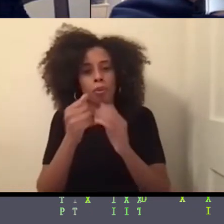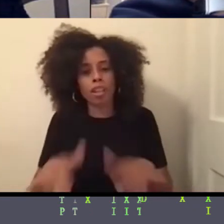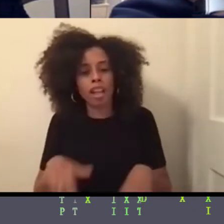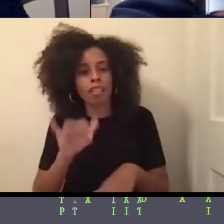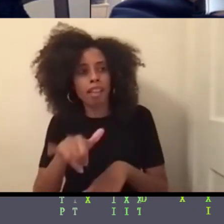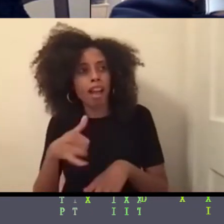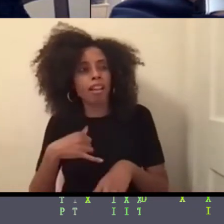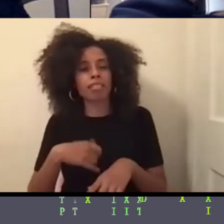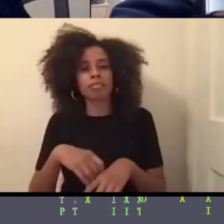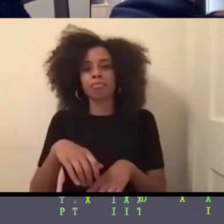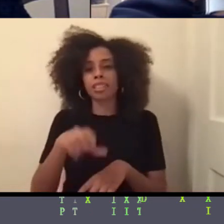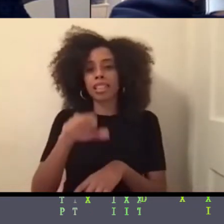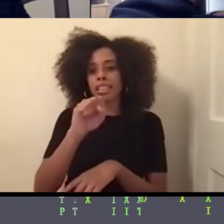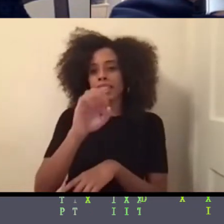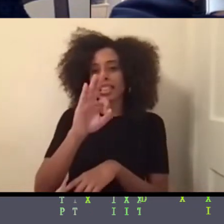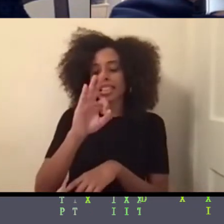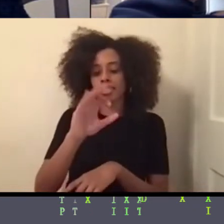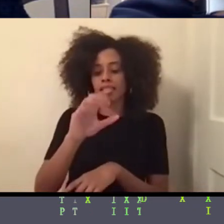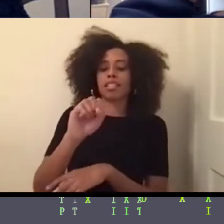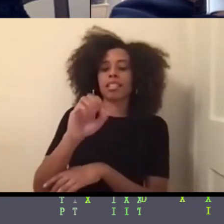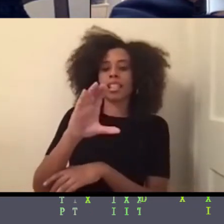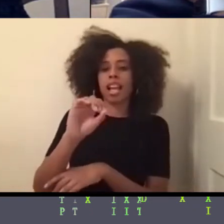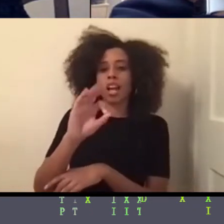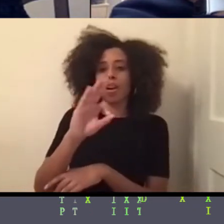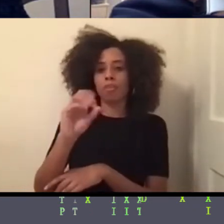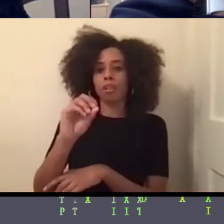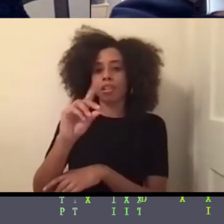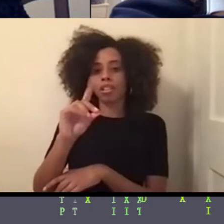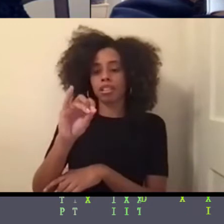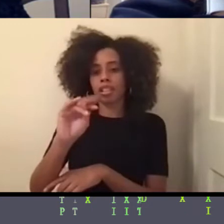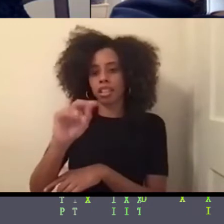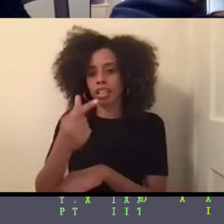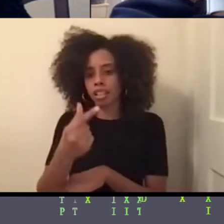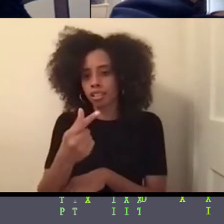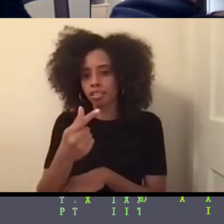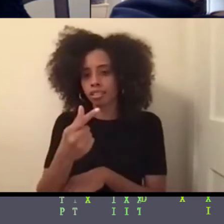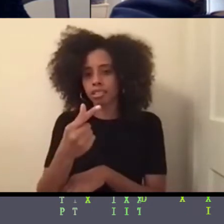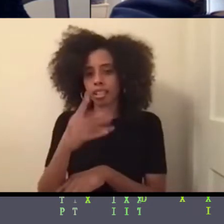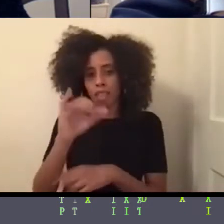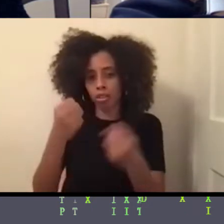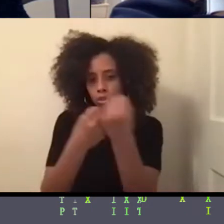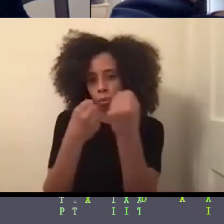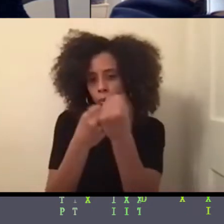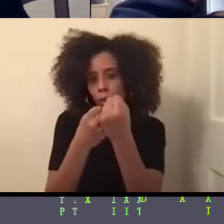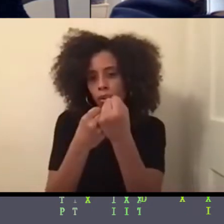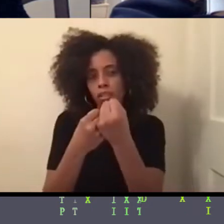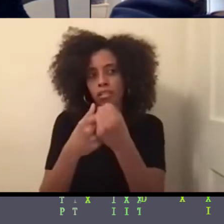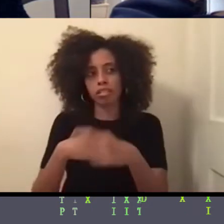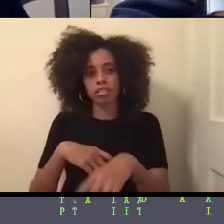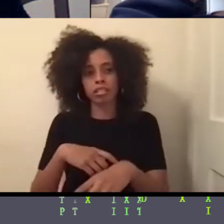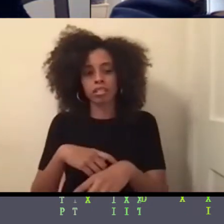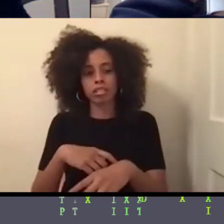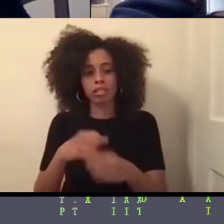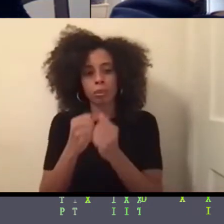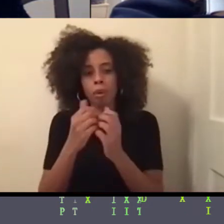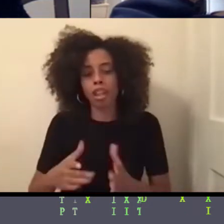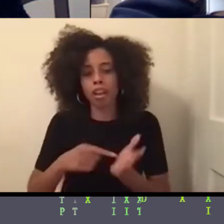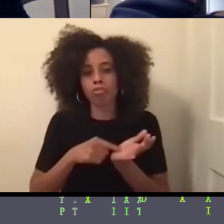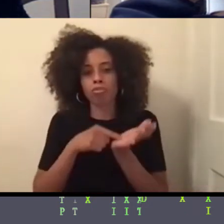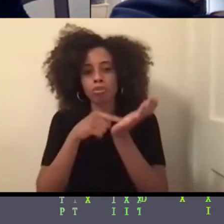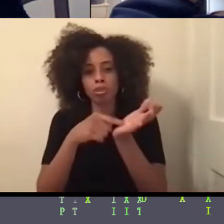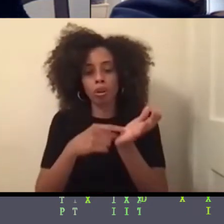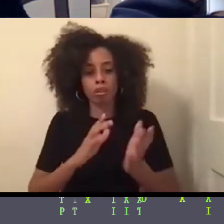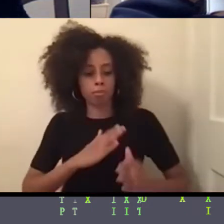without being in that vulnerable space, without just being me, I don't think that resilience and accountability would come into play when it comes to